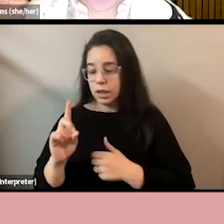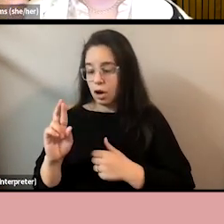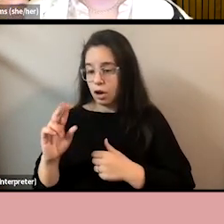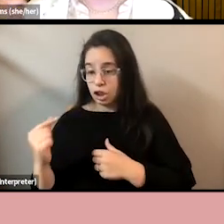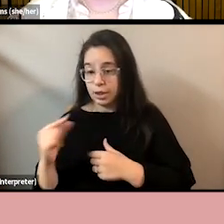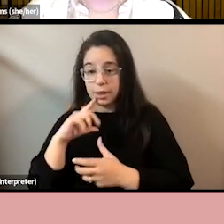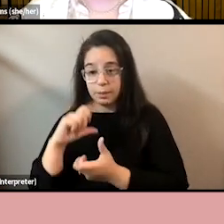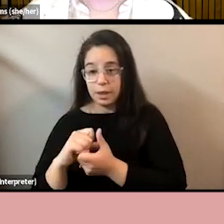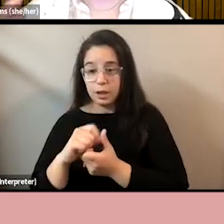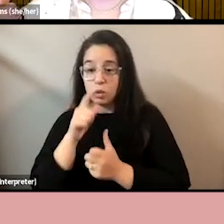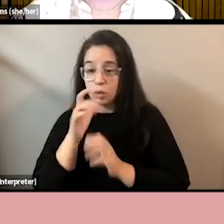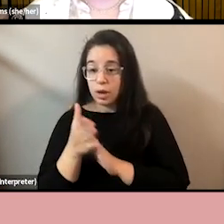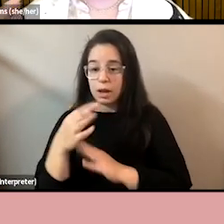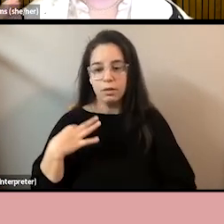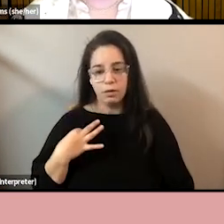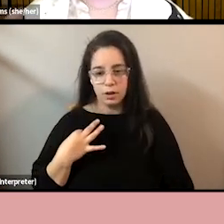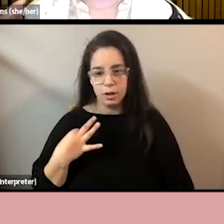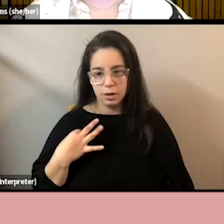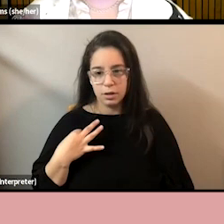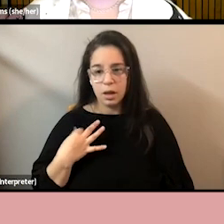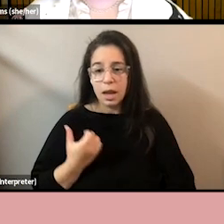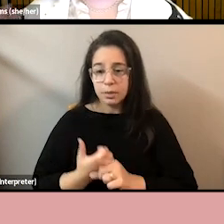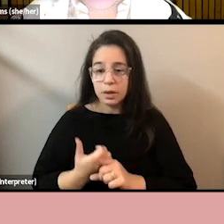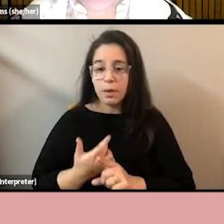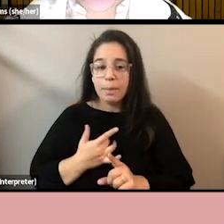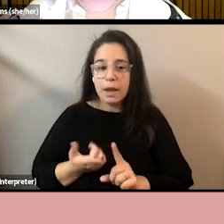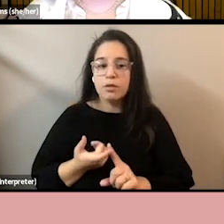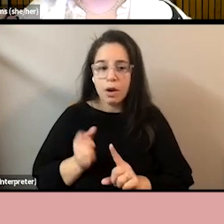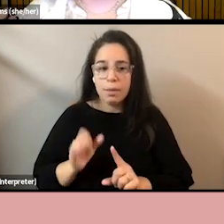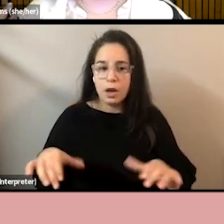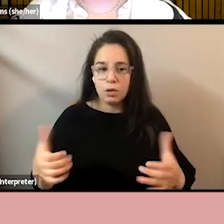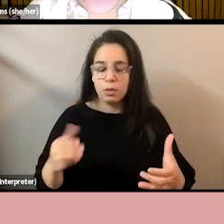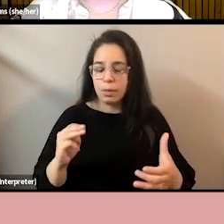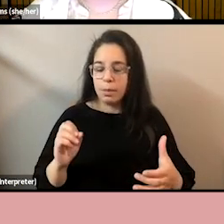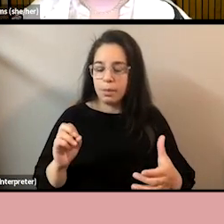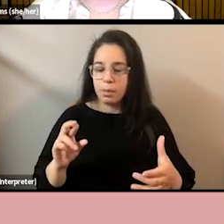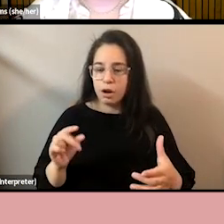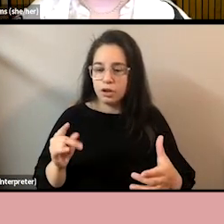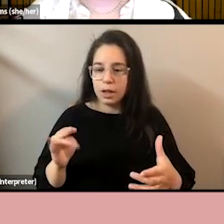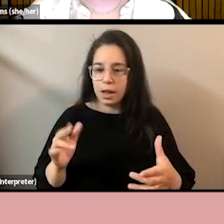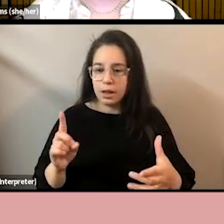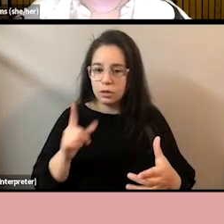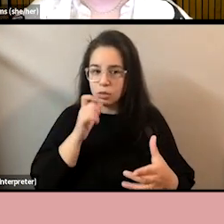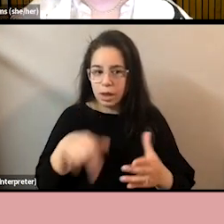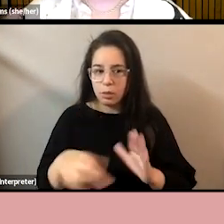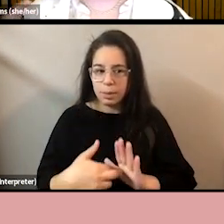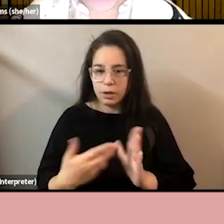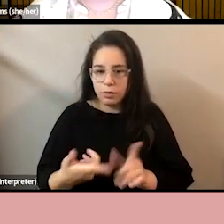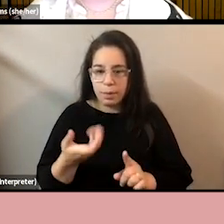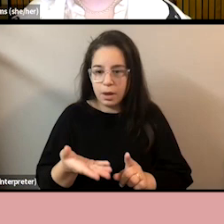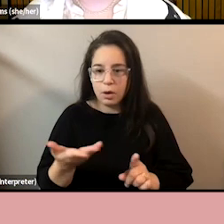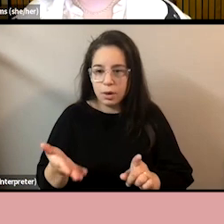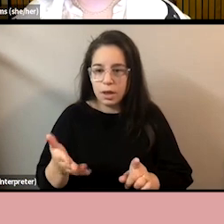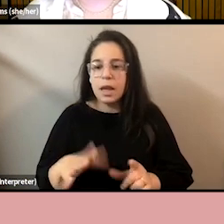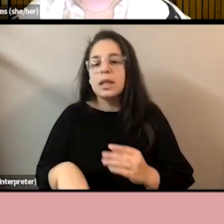by volunteers, and those volunteers are largely from the marginalized groups that they represent. This is an